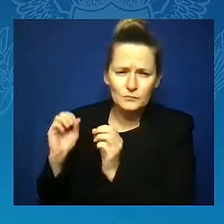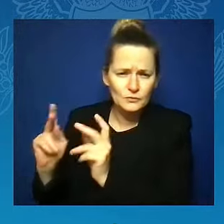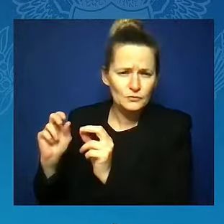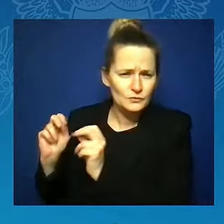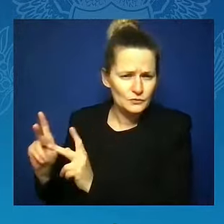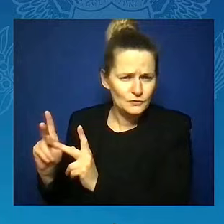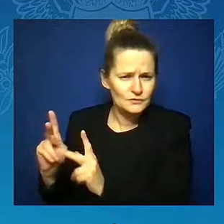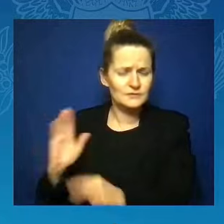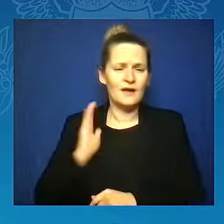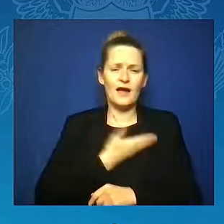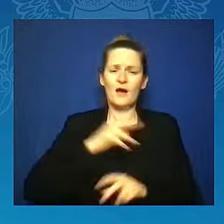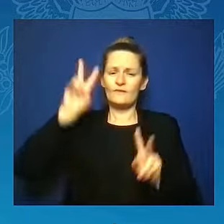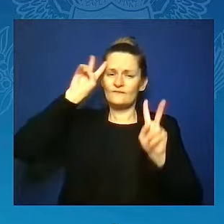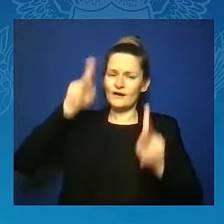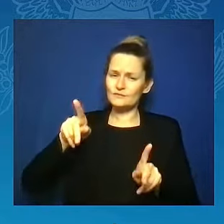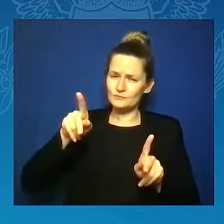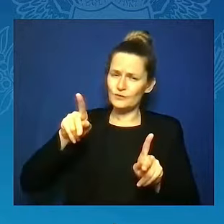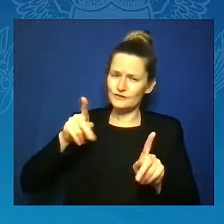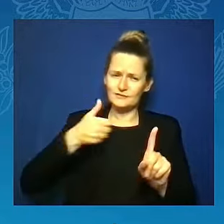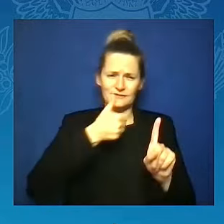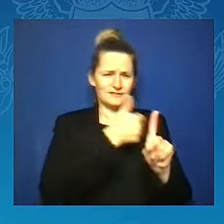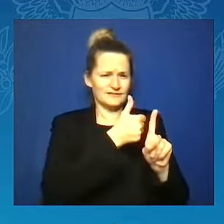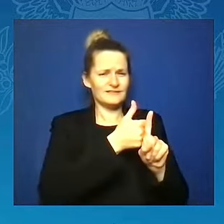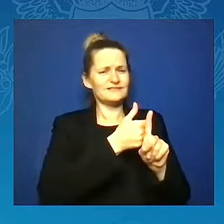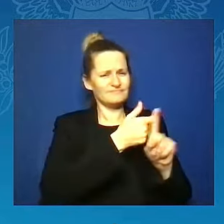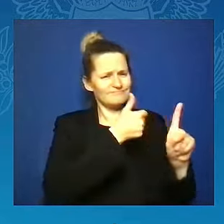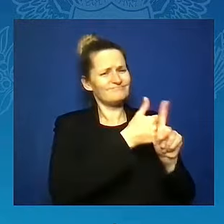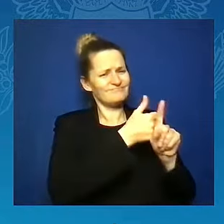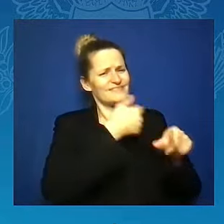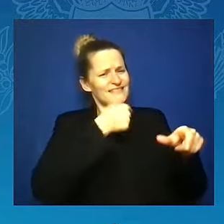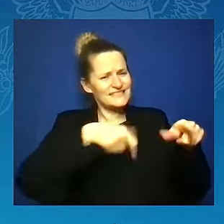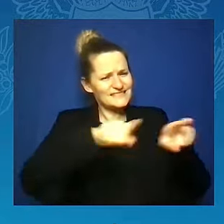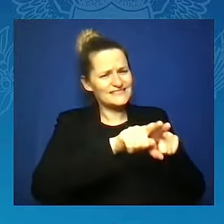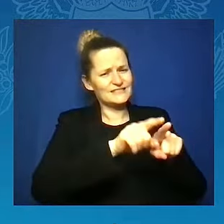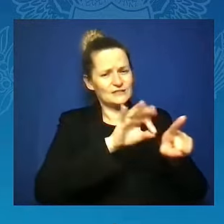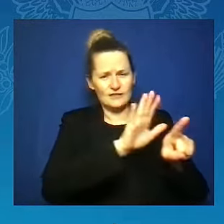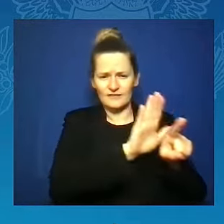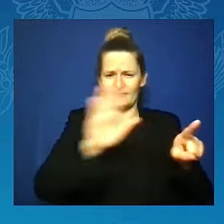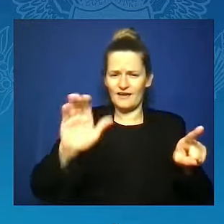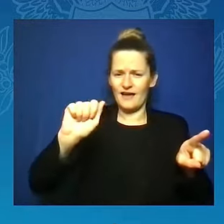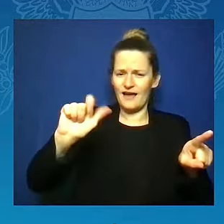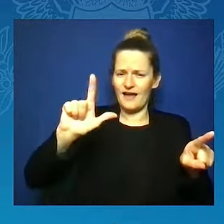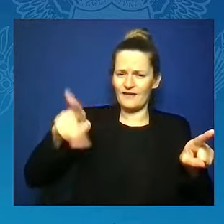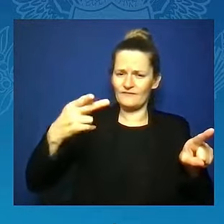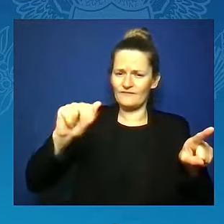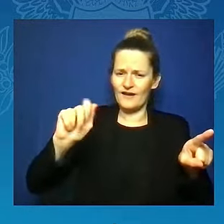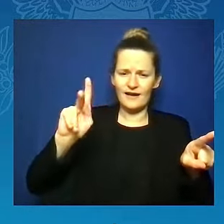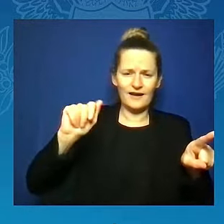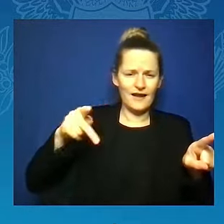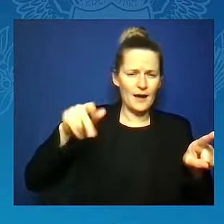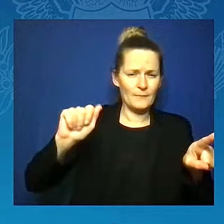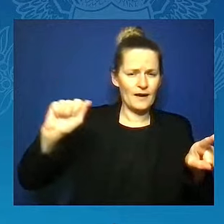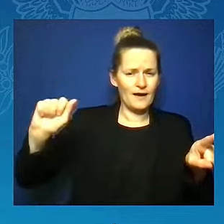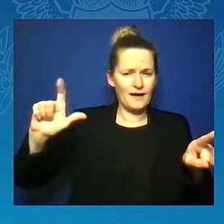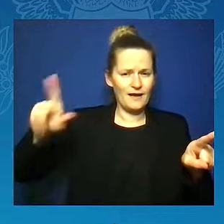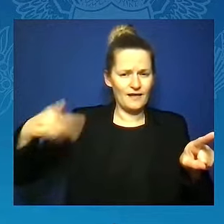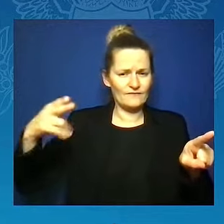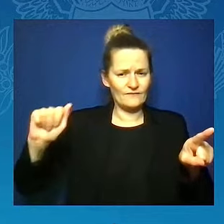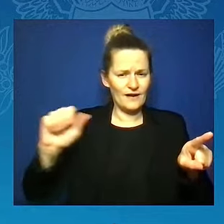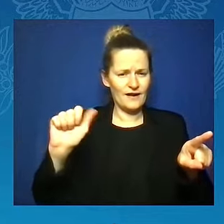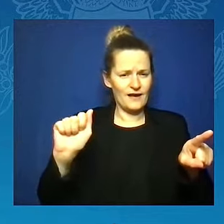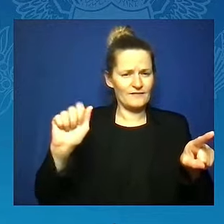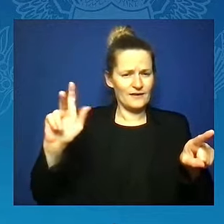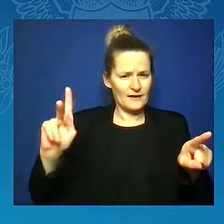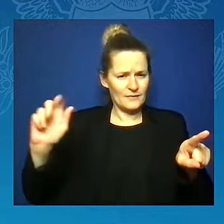sister of Alpha Kappa Alpha Sorority Incorporated. And all nine of our organizations stand in